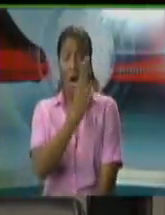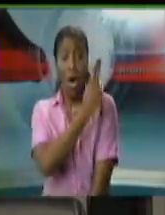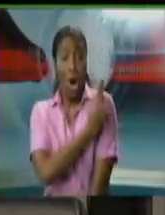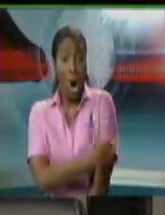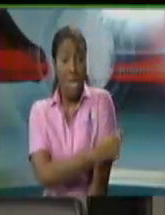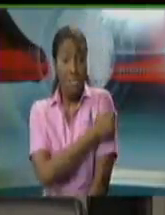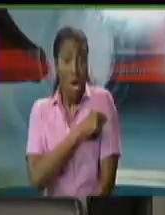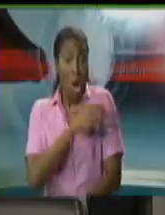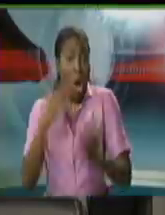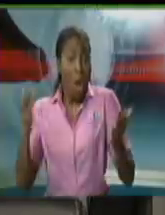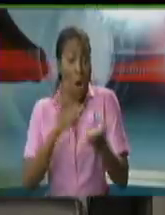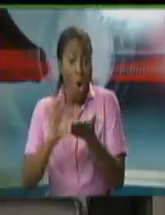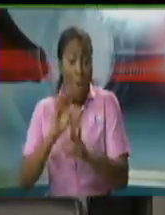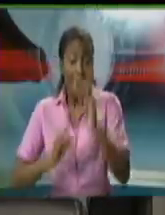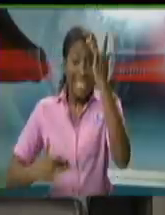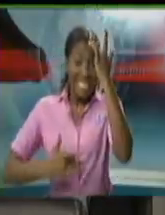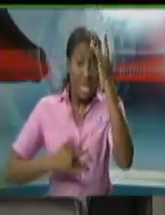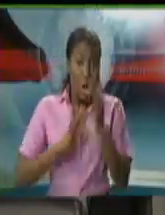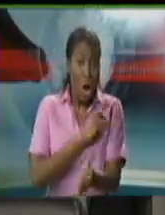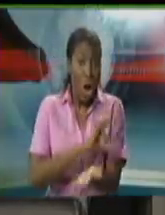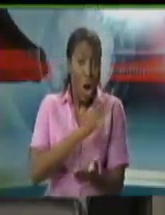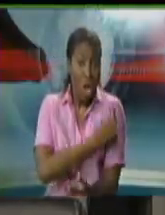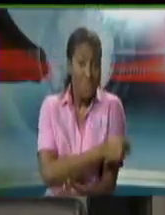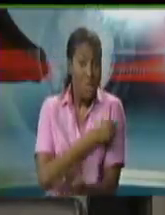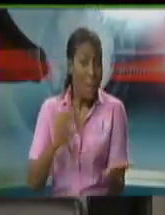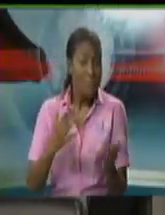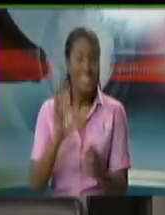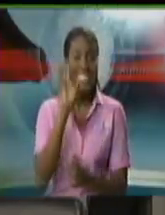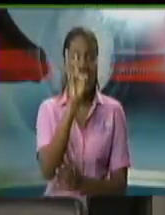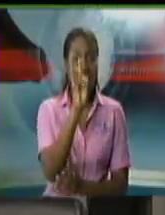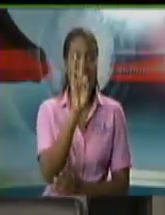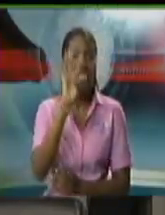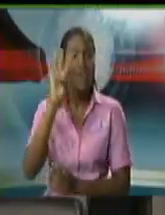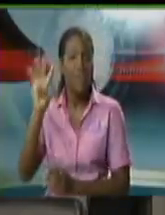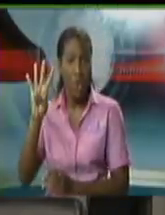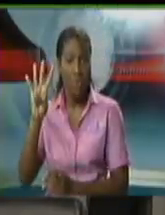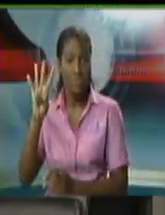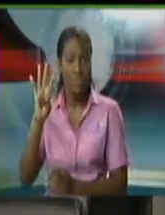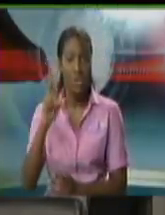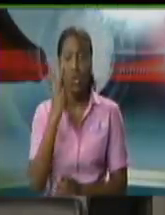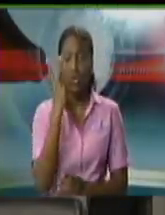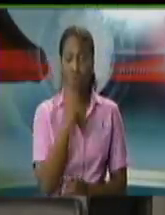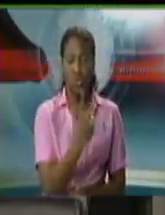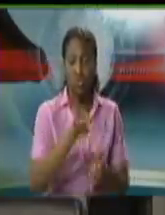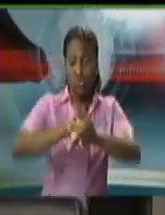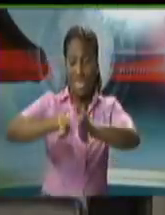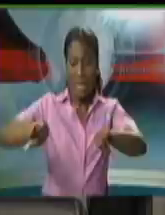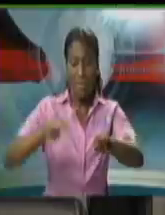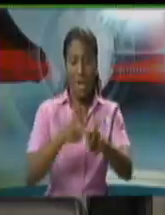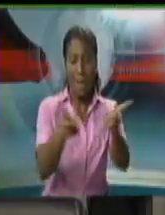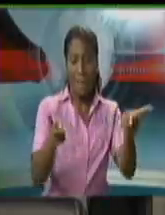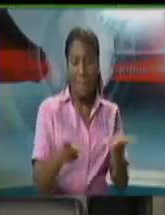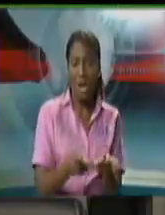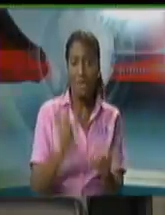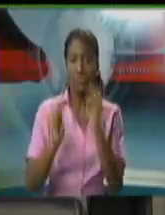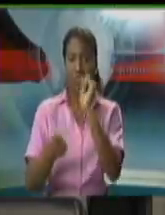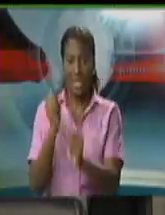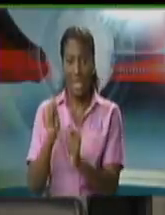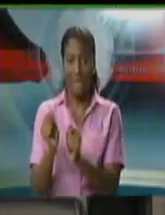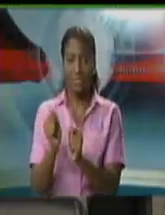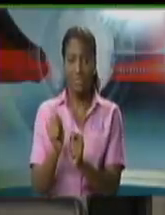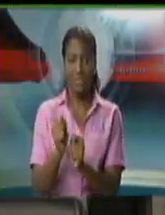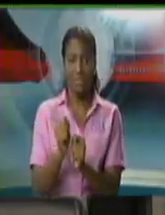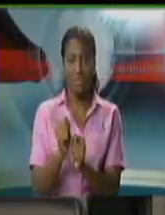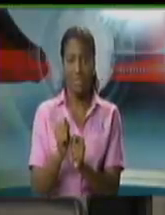far is 64. They are all in two facilities in Trinidad. We currently have no